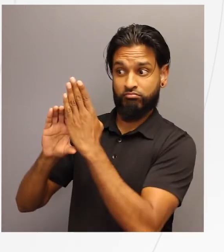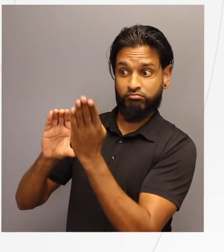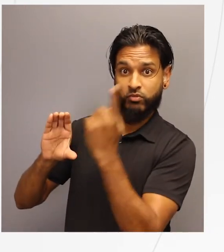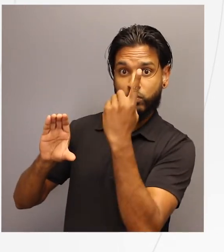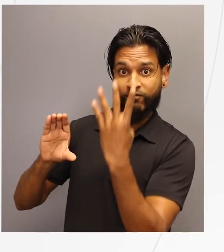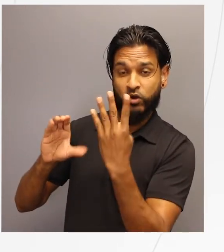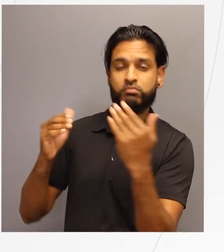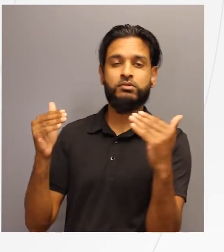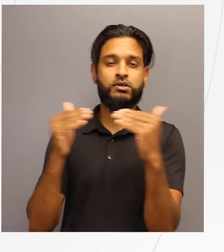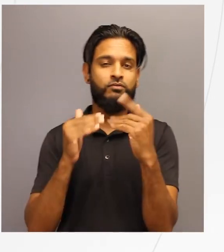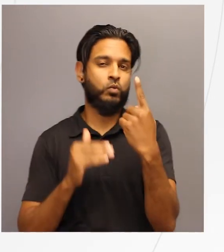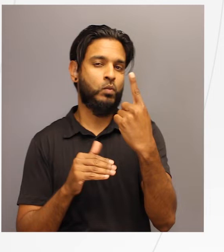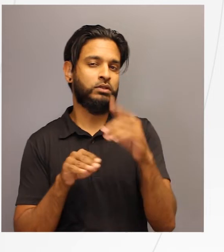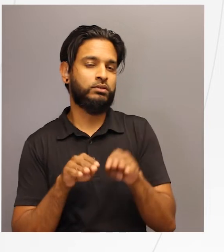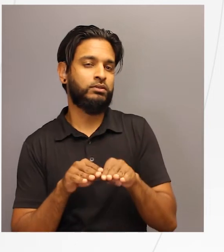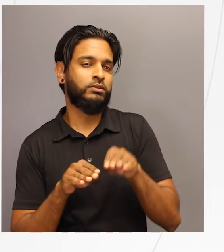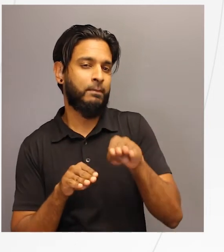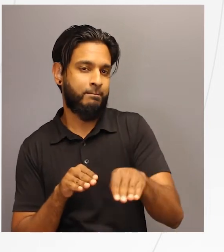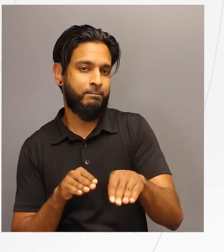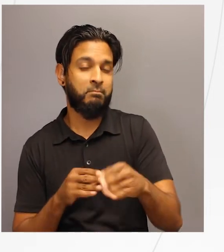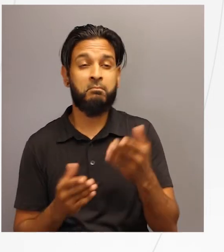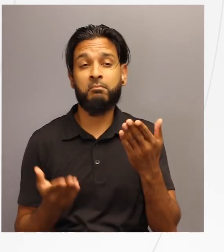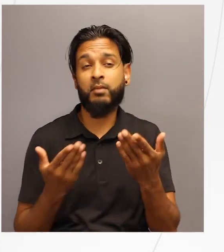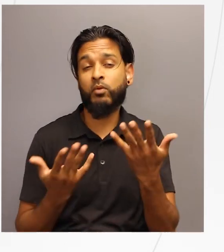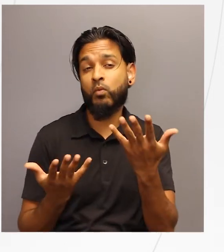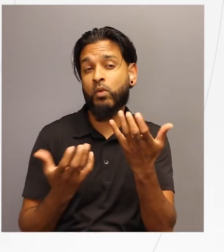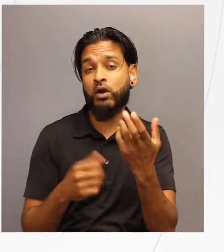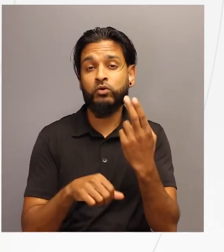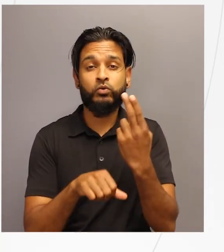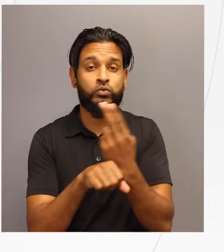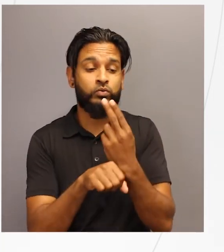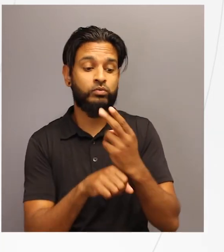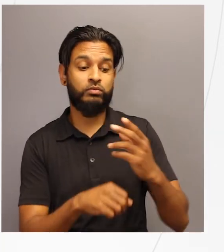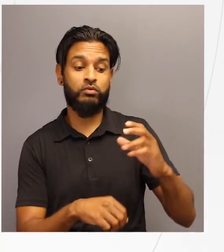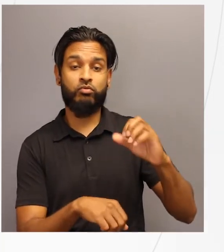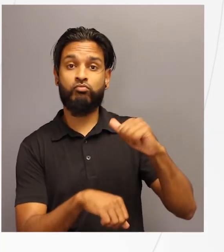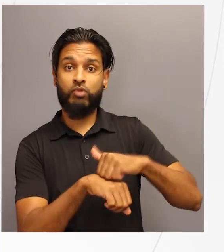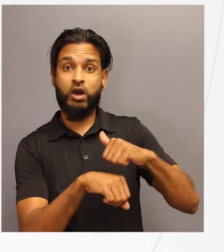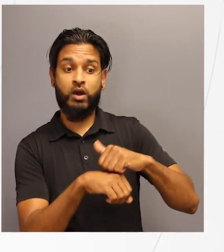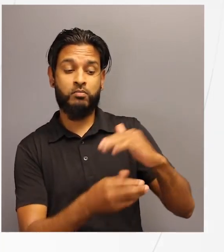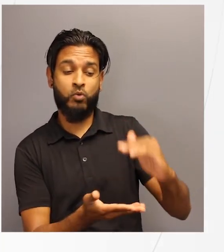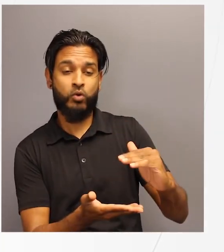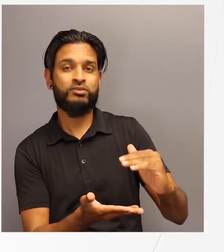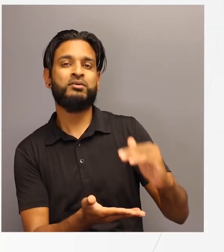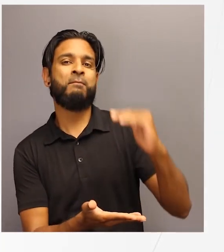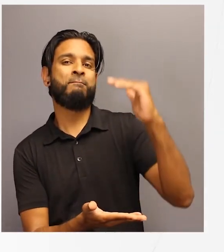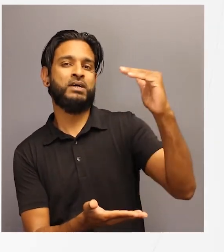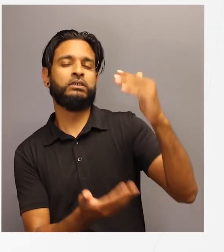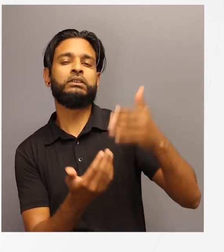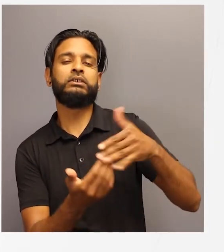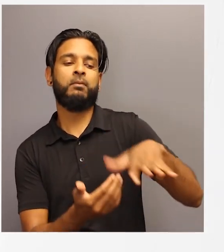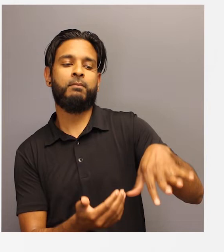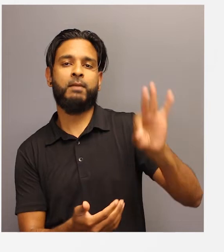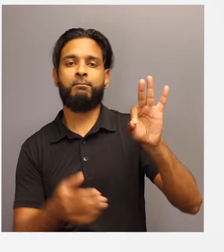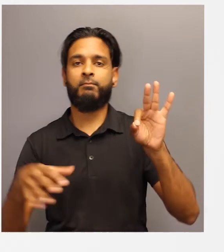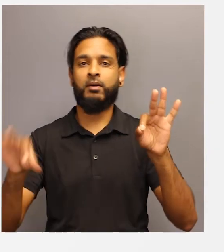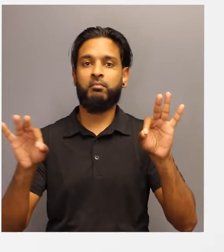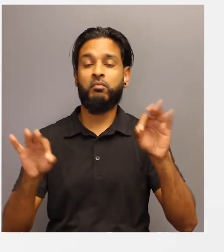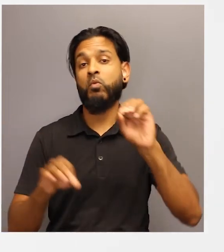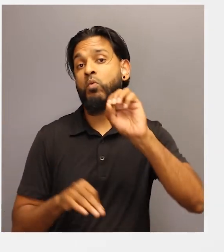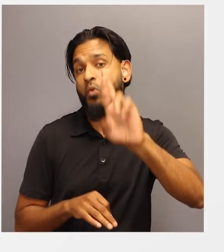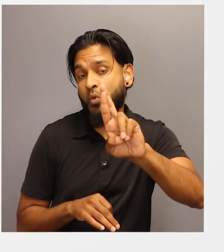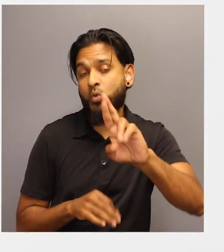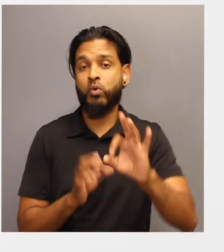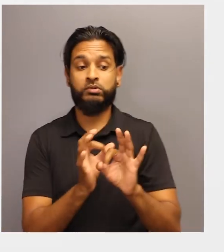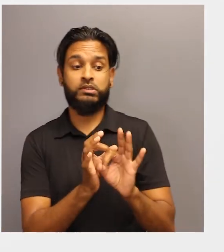You may also want to choose taller objects for your rock samples. Another option is to incorporate grabbers when students are unable to